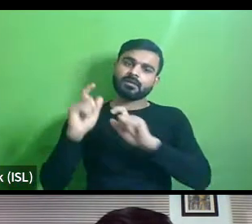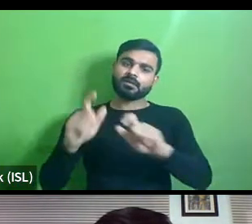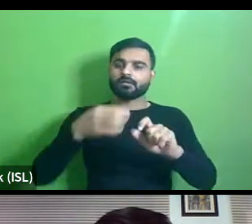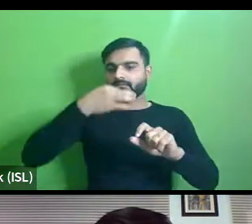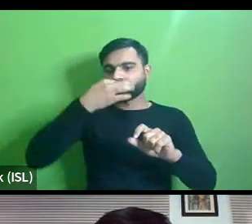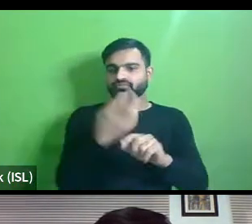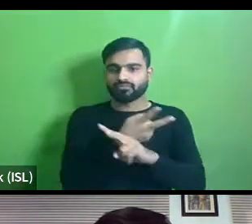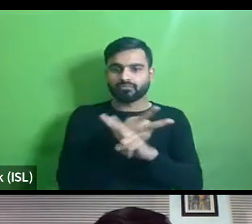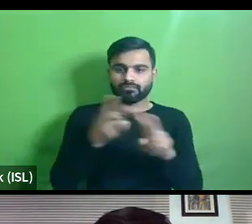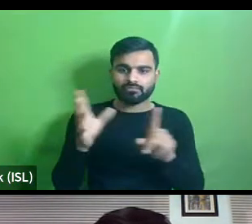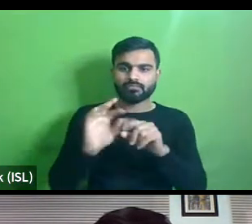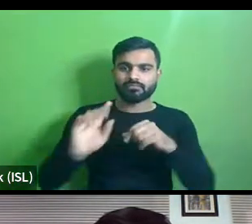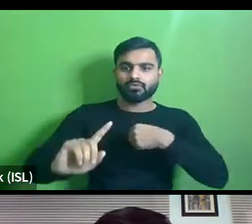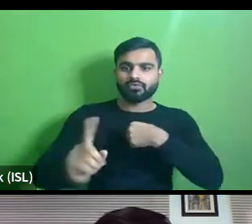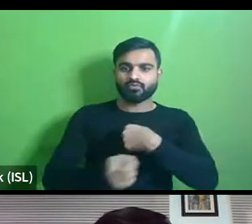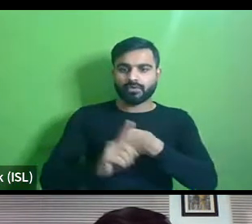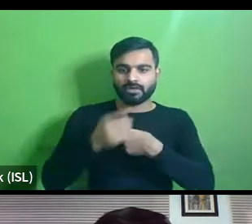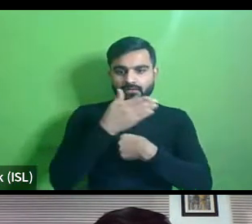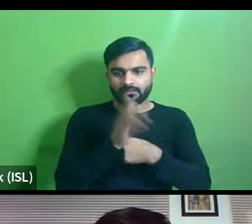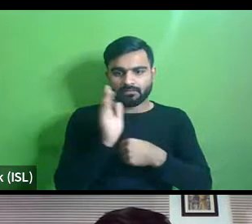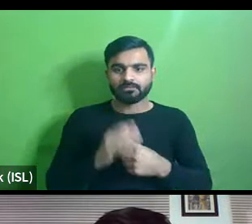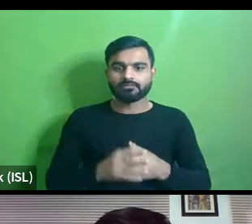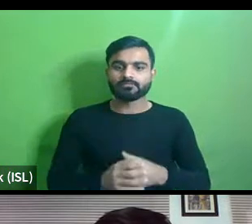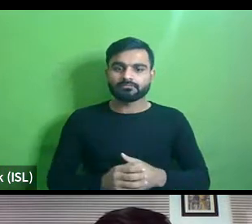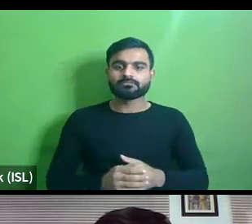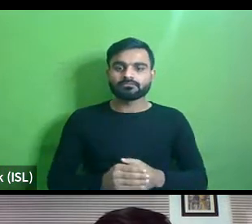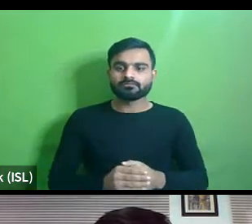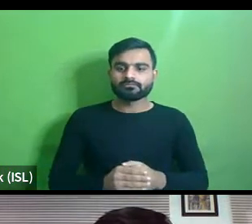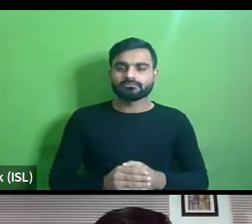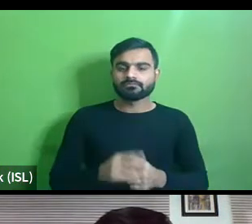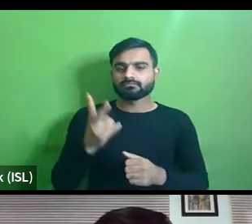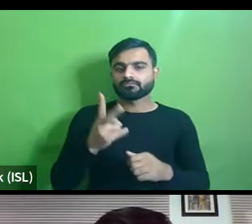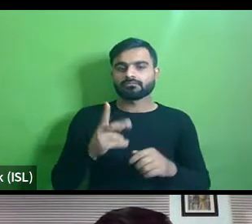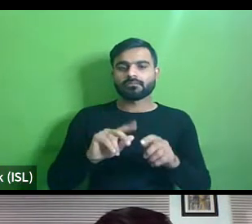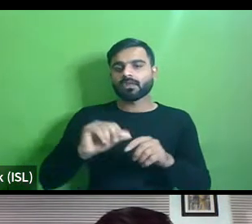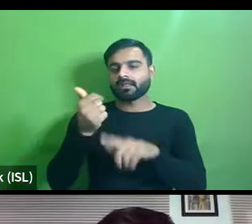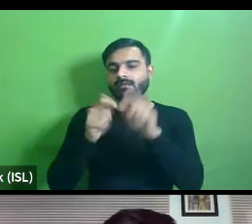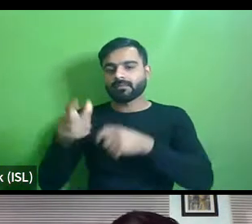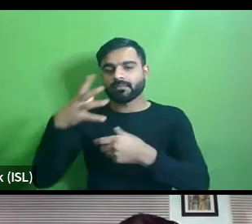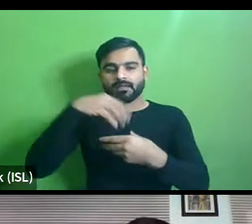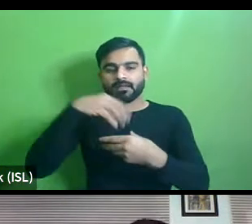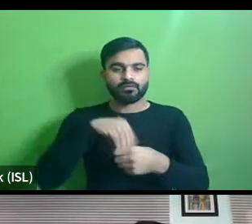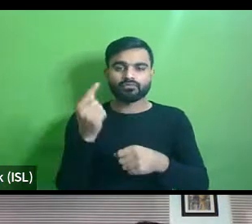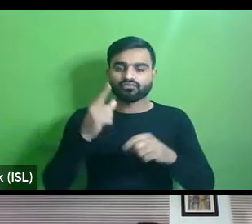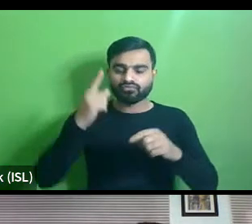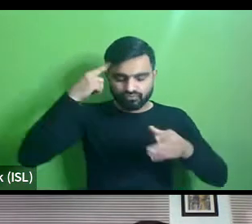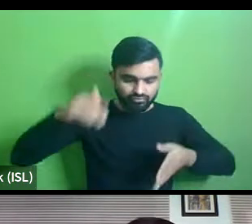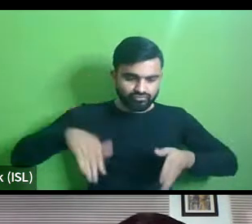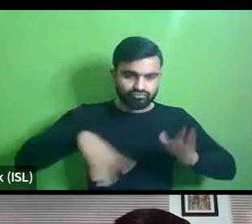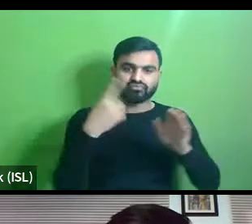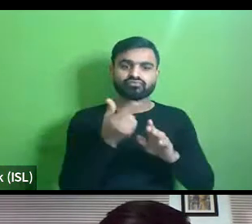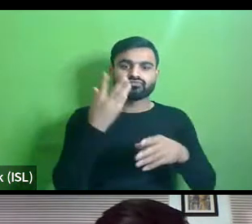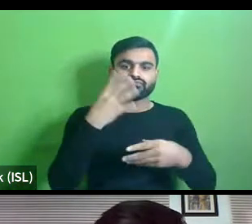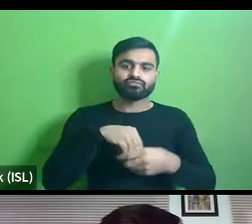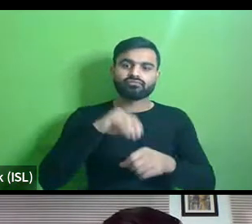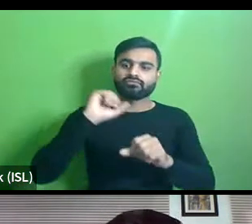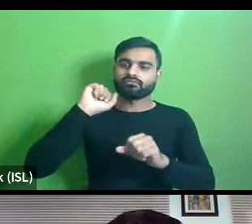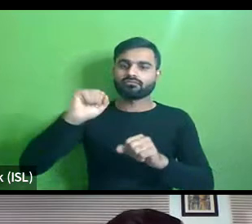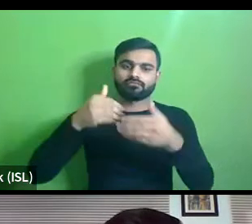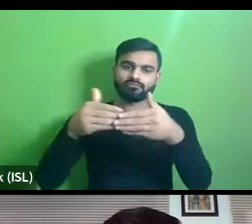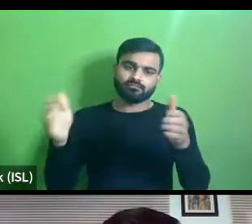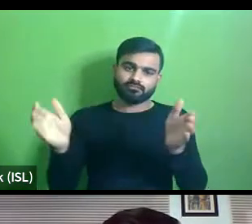why cannot you have a fine system for it so uh to exclude a few people to not using the footpath you are excluding a whole community